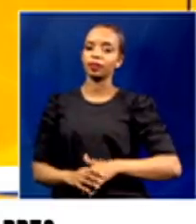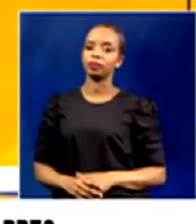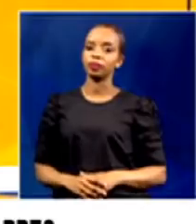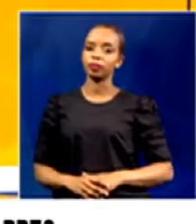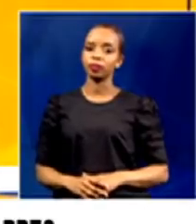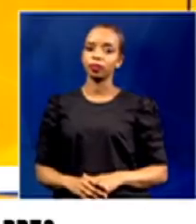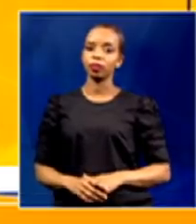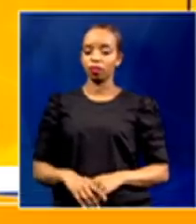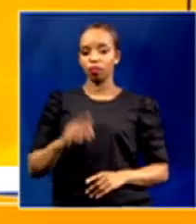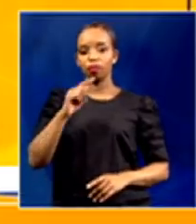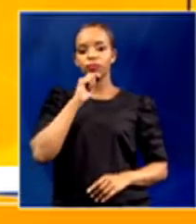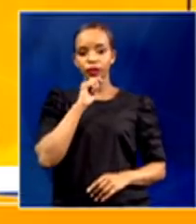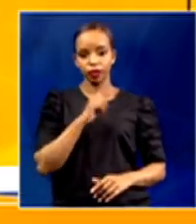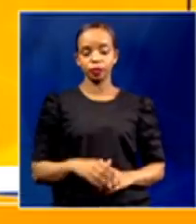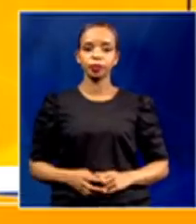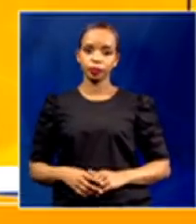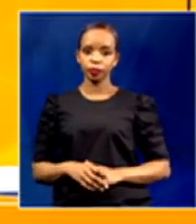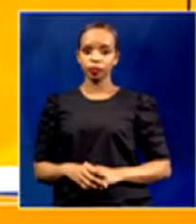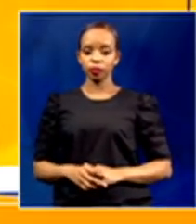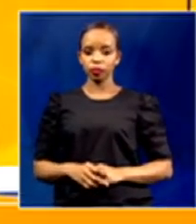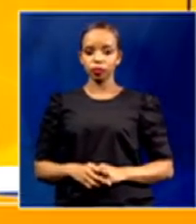Good morning. Good morning, good morning.